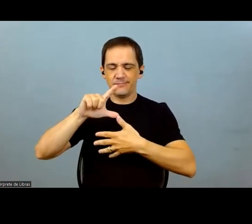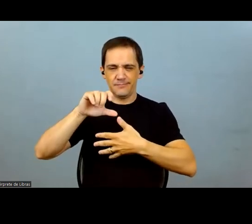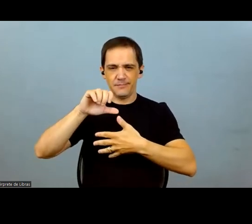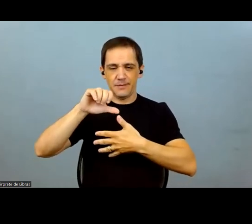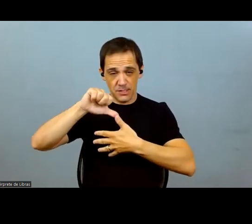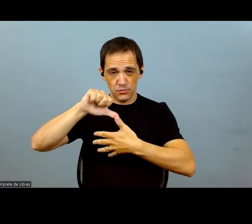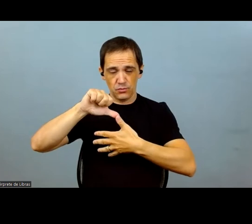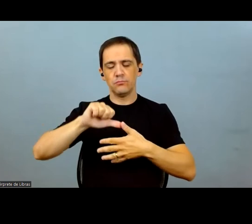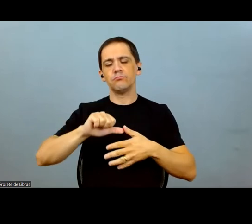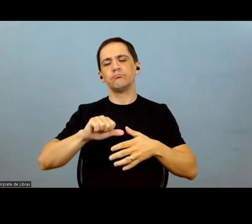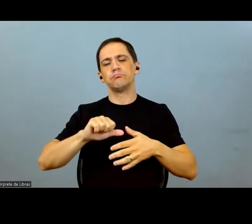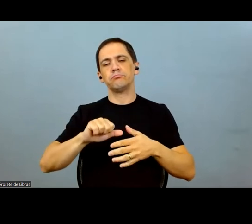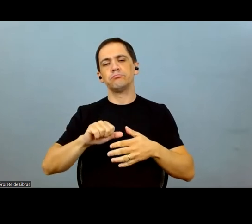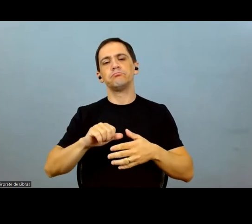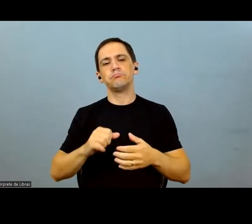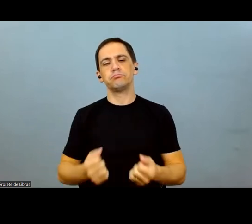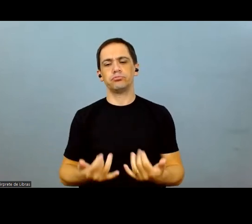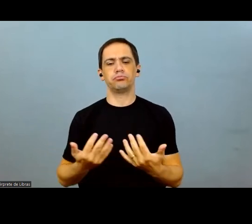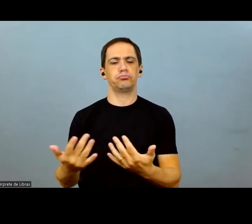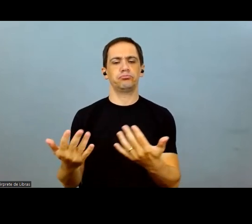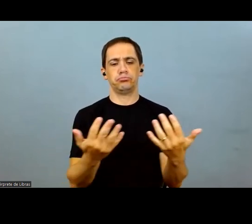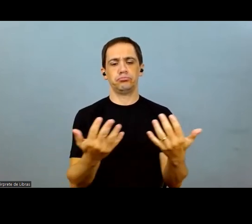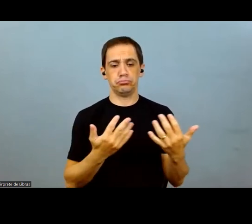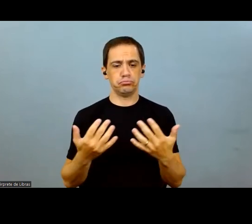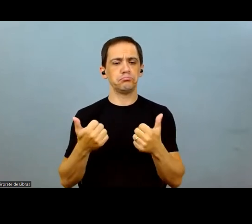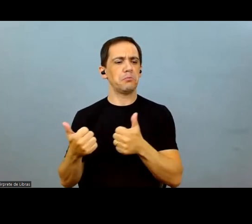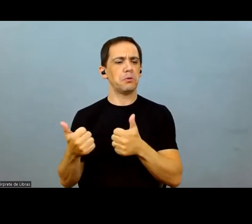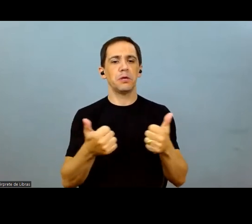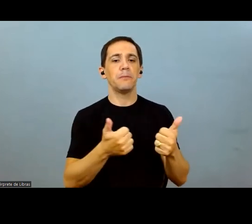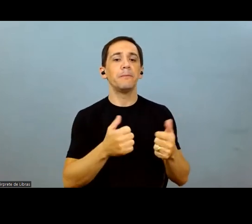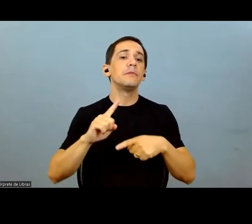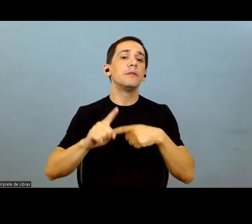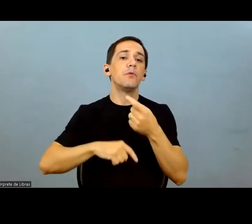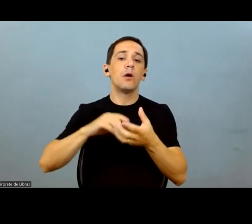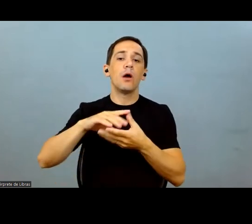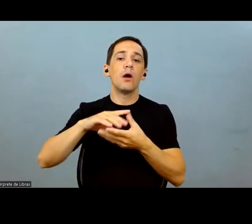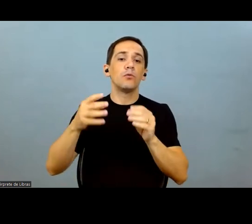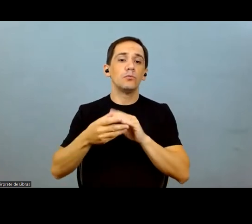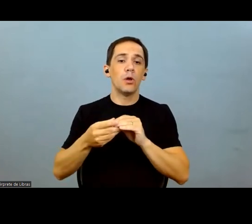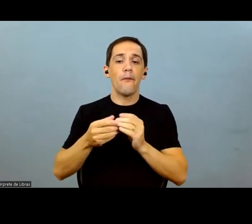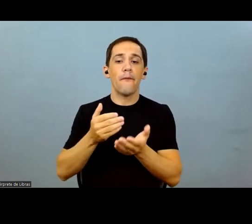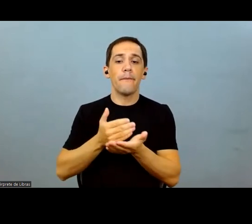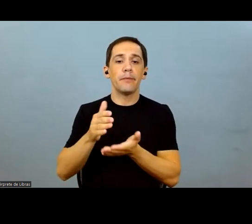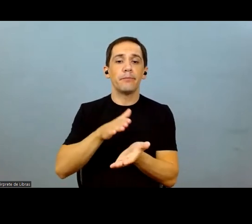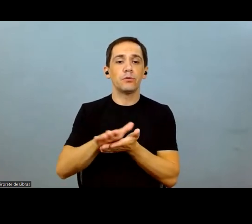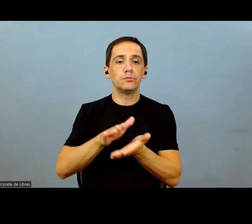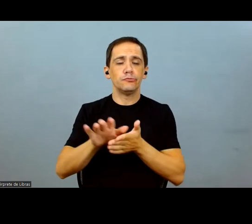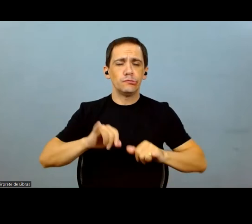And then there is a reversal. For example, cotton demand for some macroeconomic